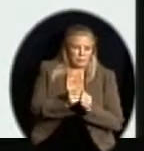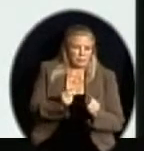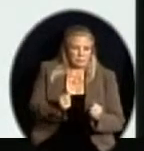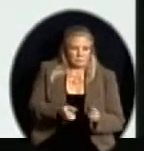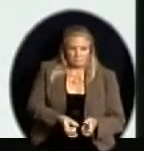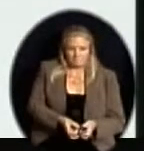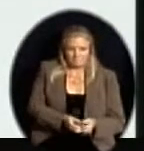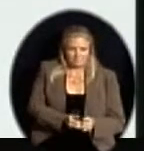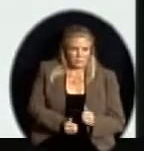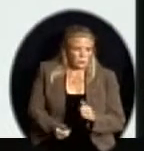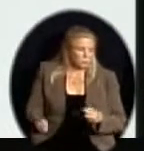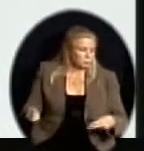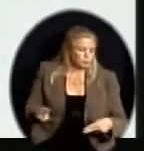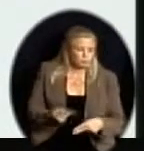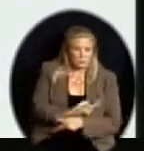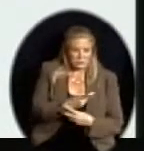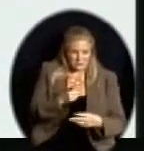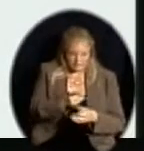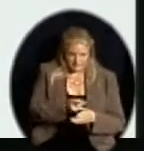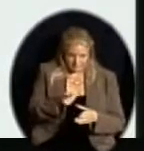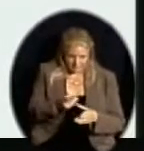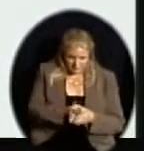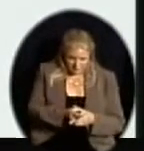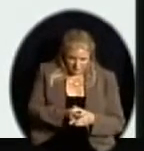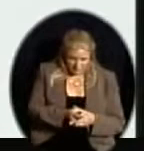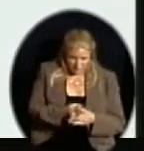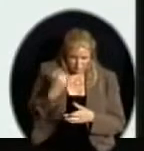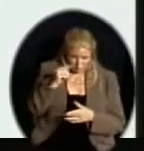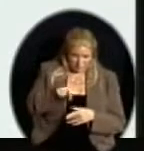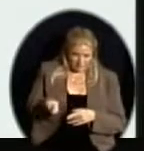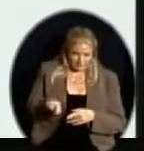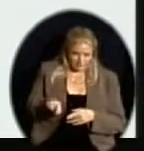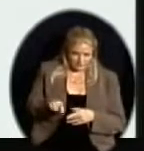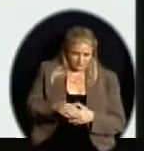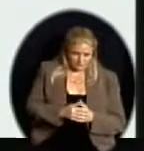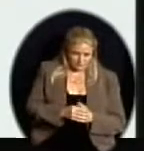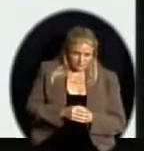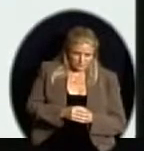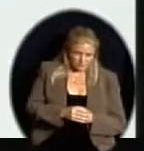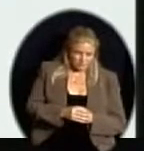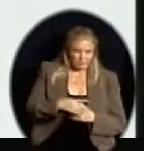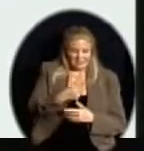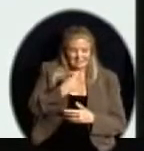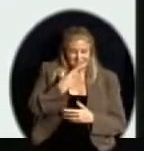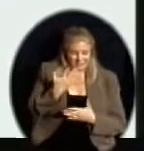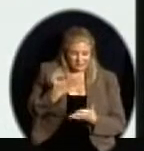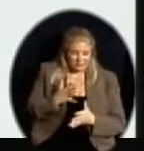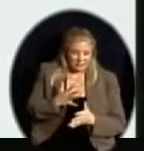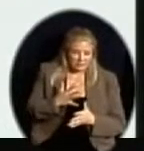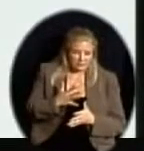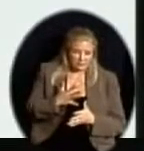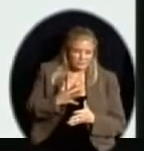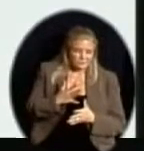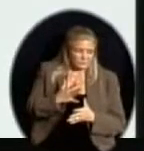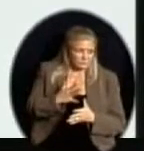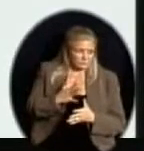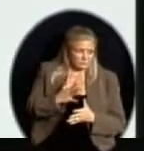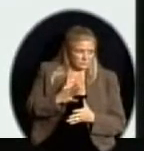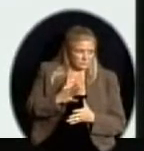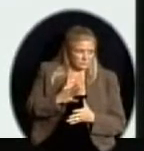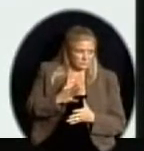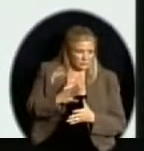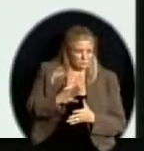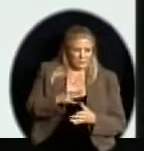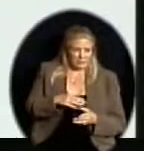two alternative assessment methods for them. And Ms. Wilhelm mentioned already that we as a district are penalized if too many